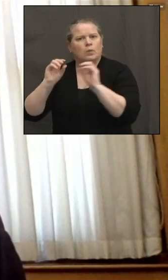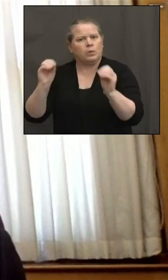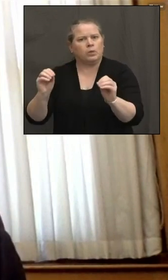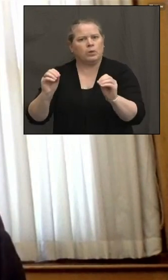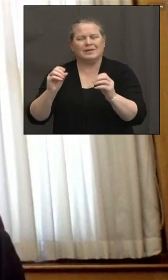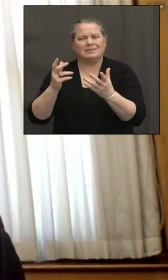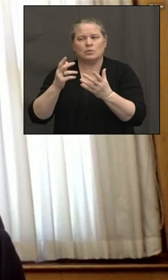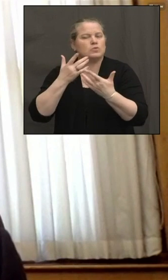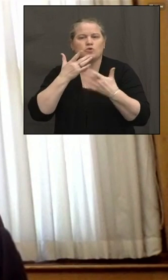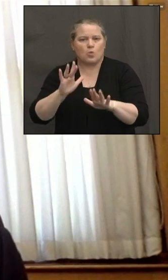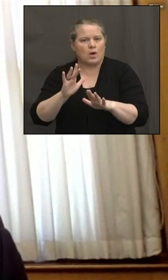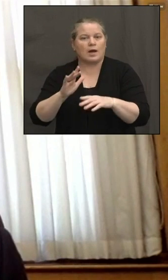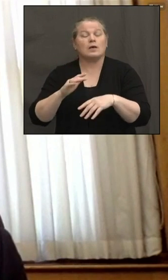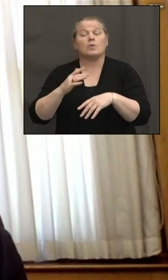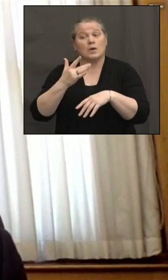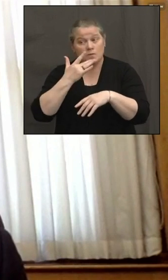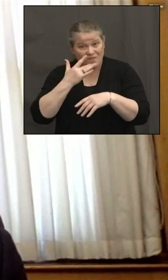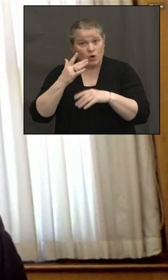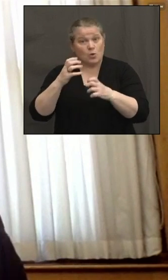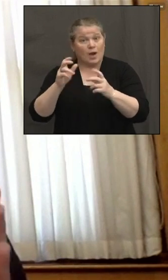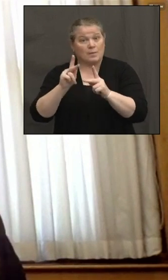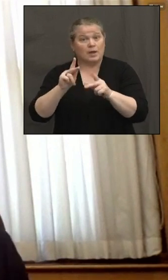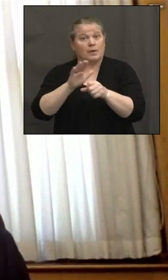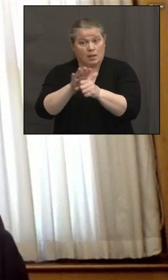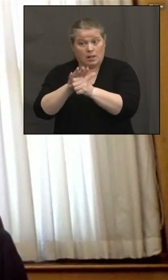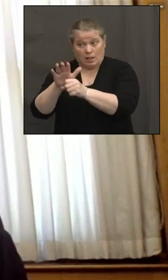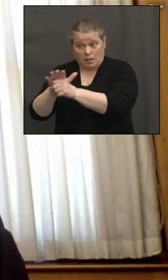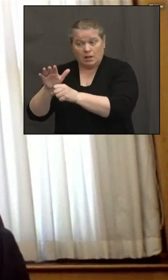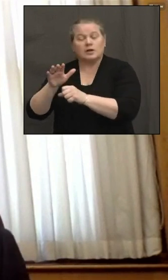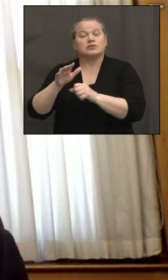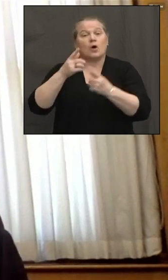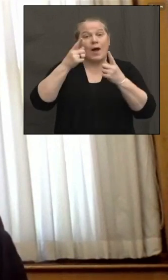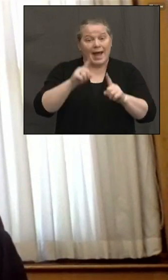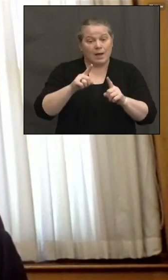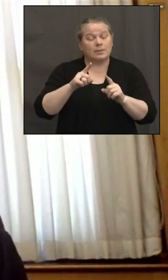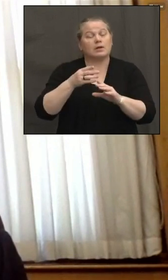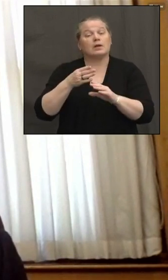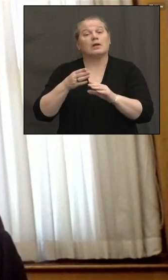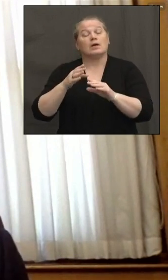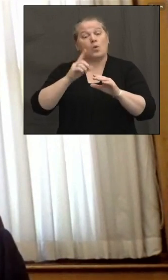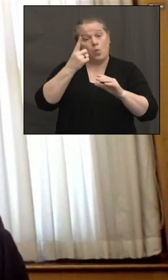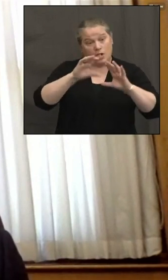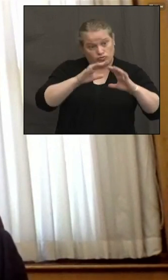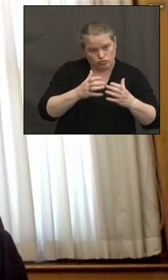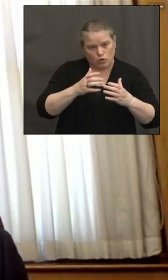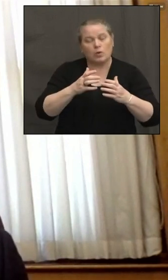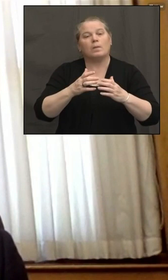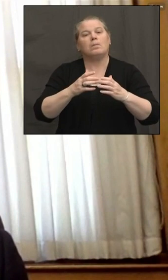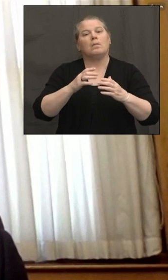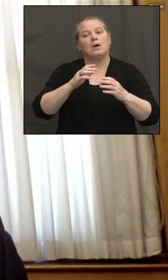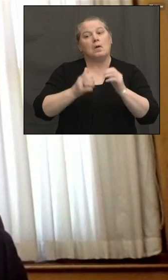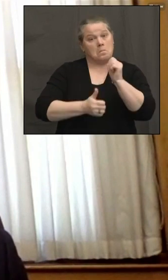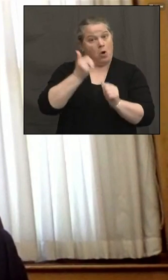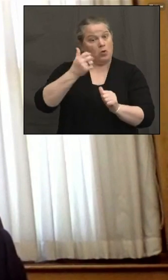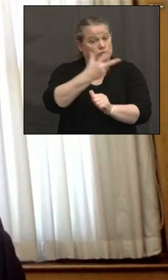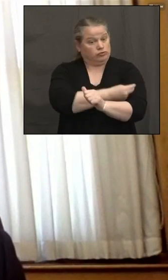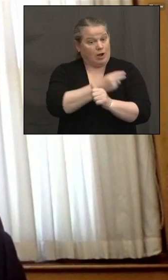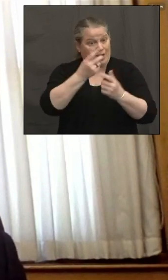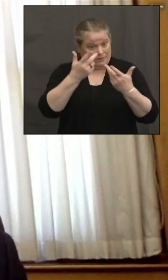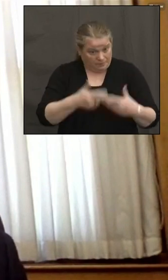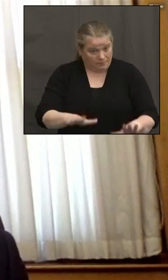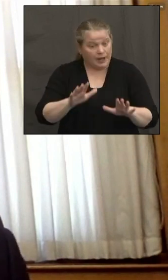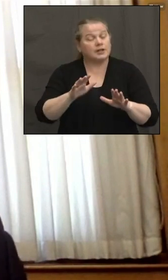soon as we start to see slacking in demand from the prior phase to move immediately to the next phase. And I think we really nailed that this time,